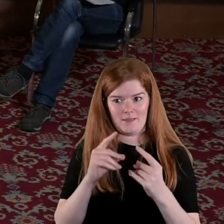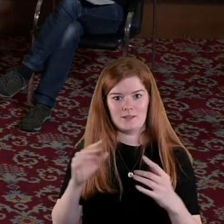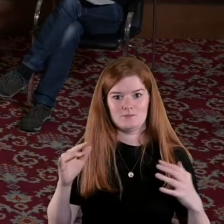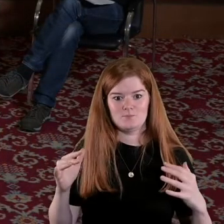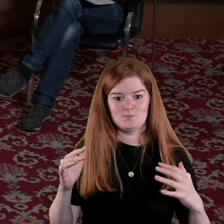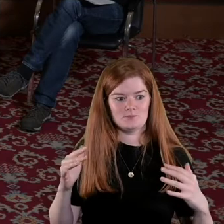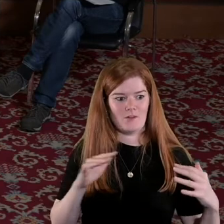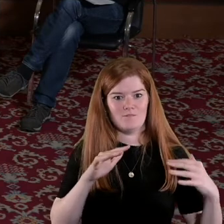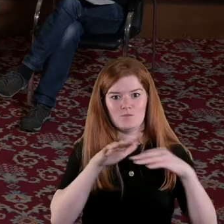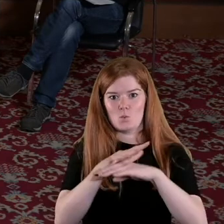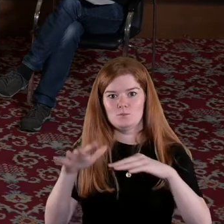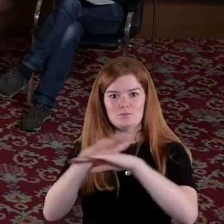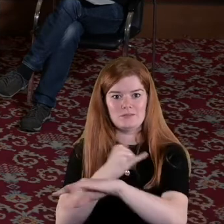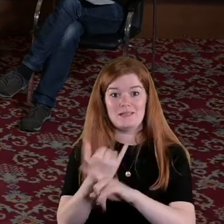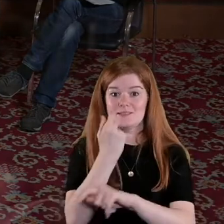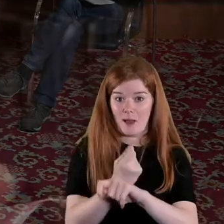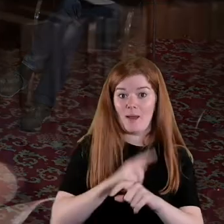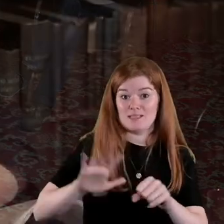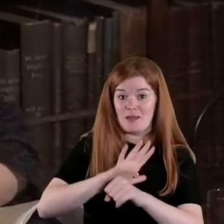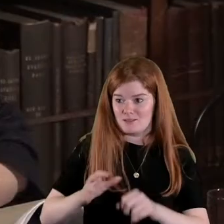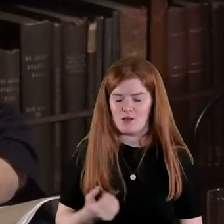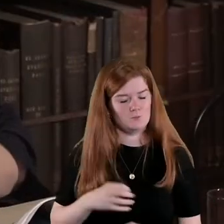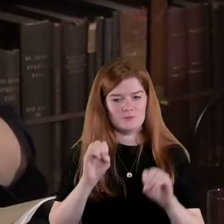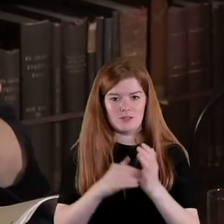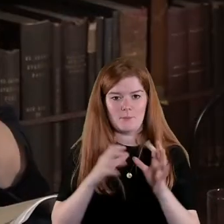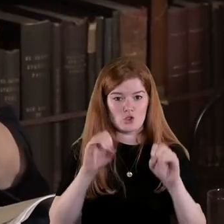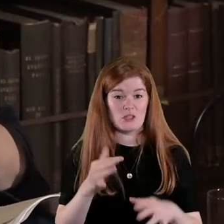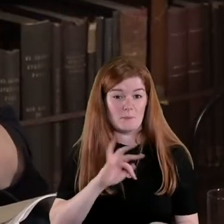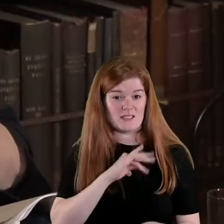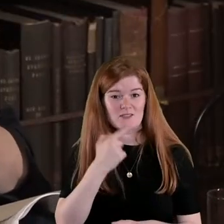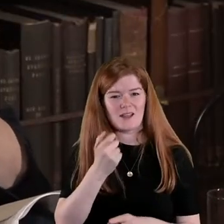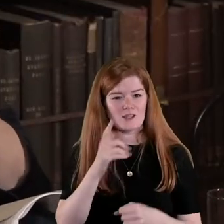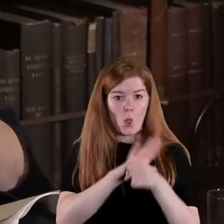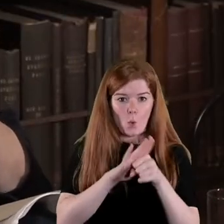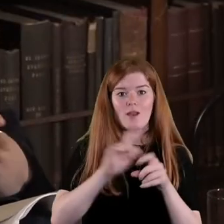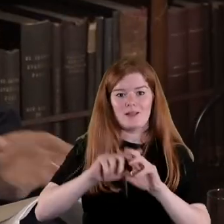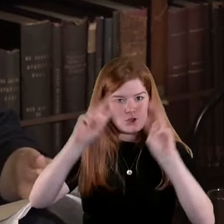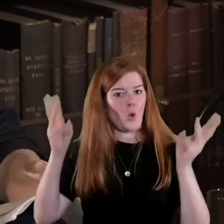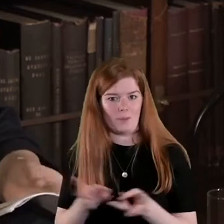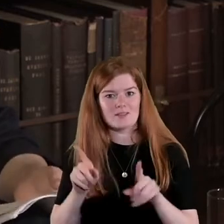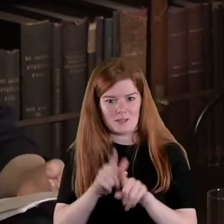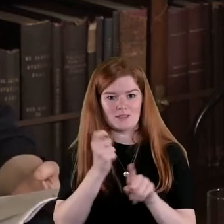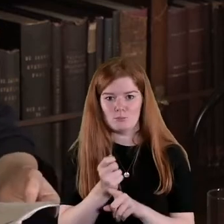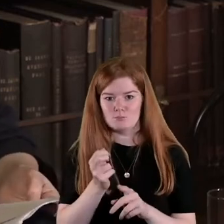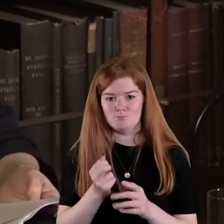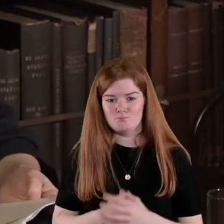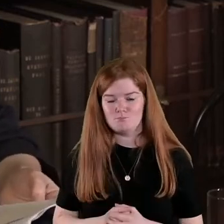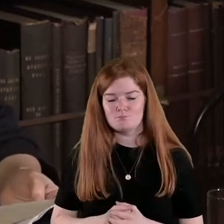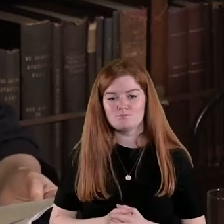time time and space absolutely and I suppose I would say it's the local and the global at the same time you know